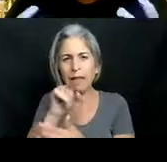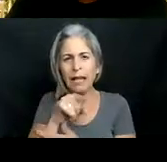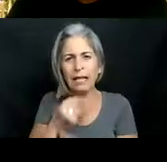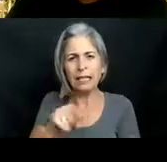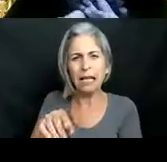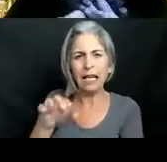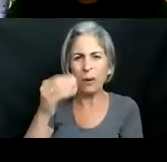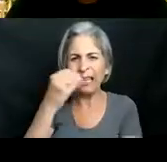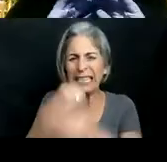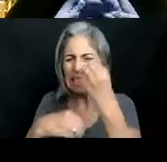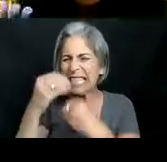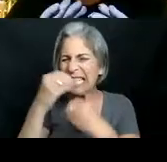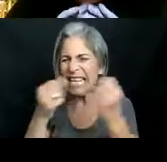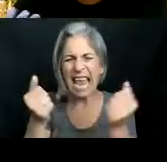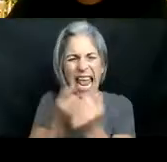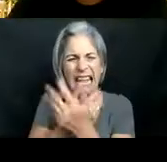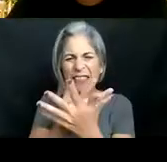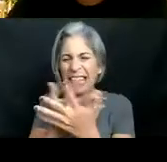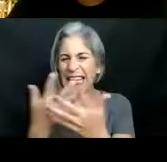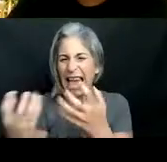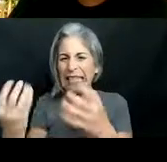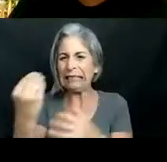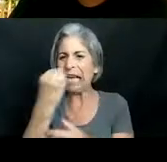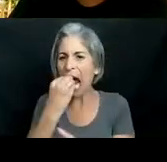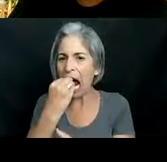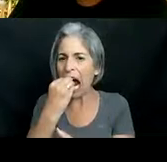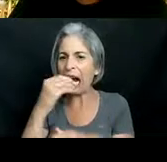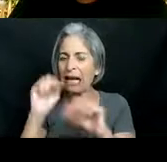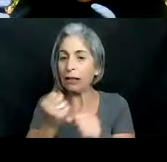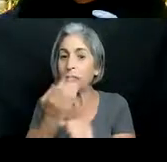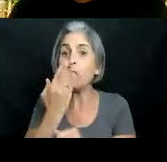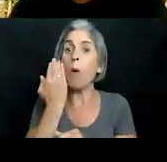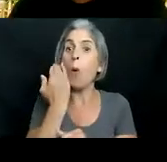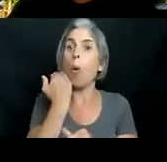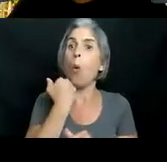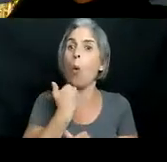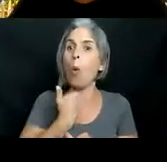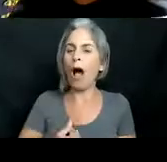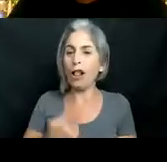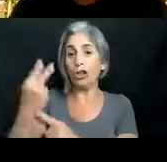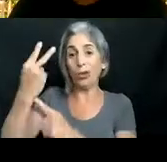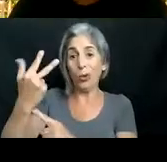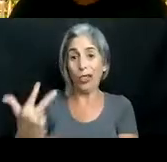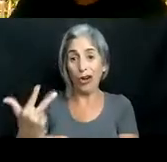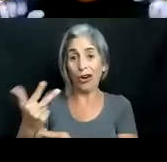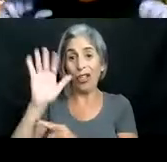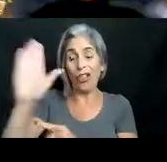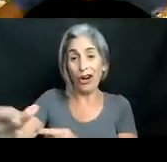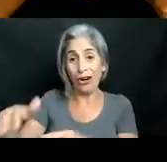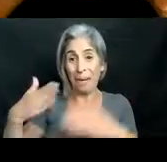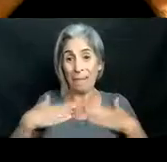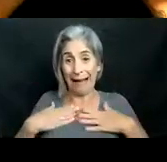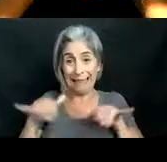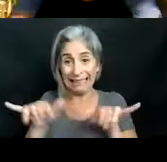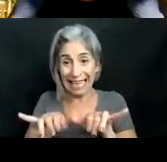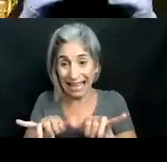so they will eat anything that fits in their mouth um they could swallow prey that is two-thirds their entire body size and